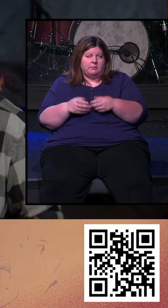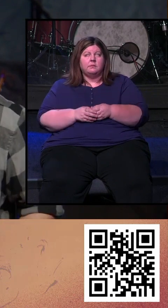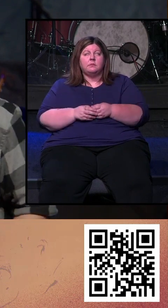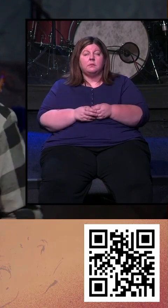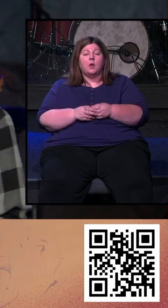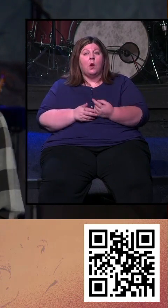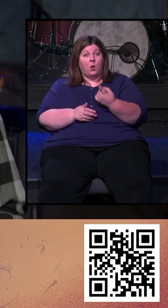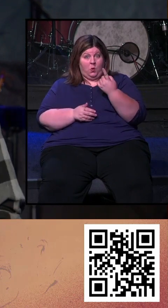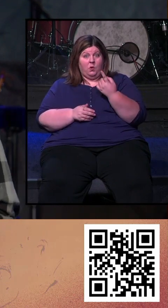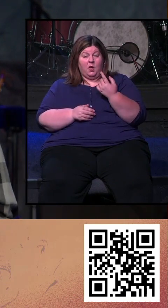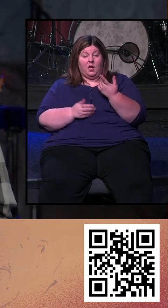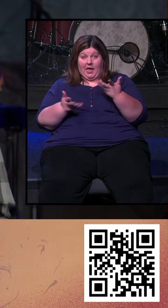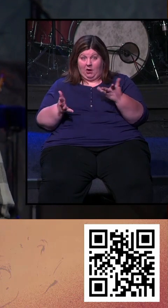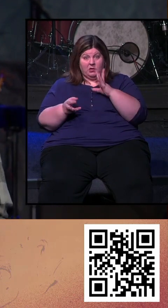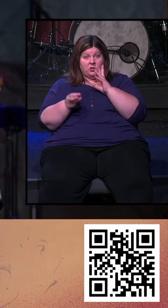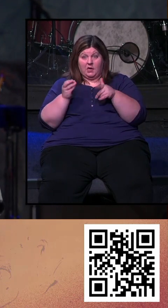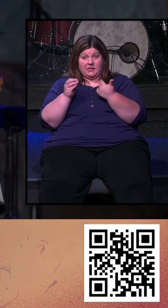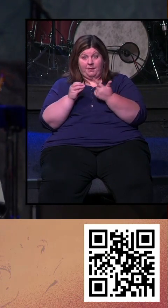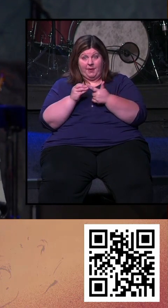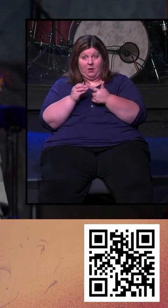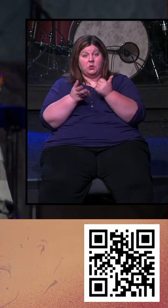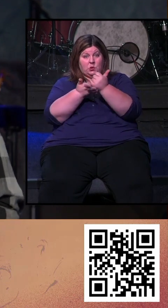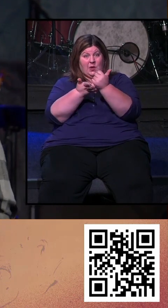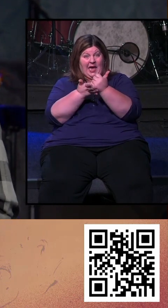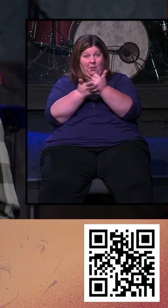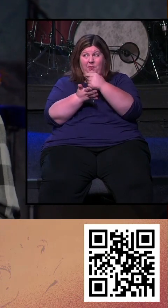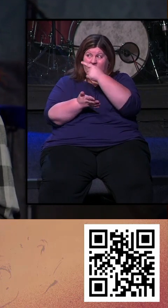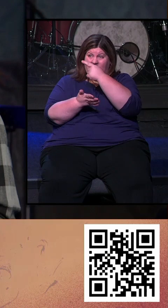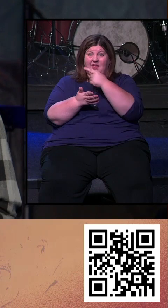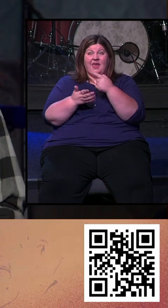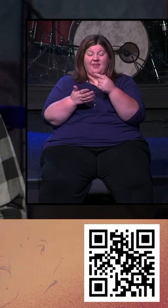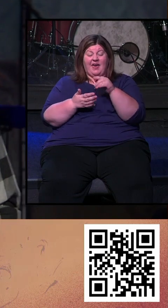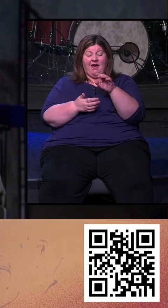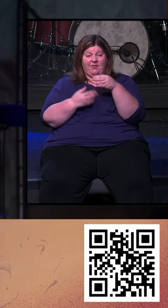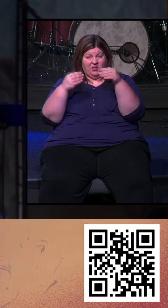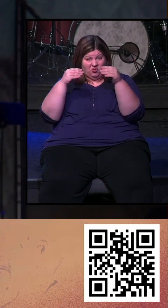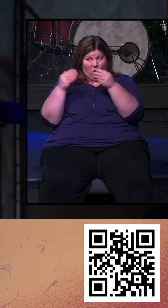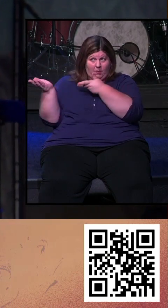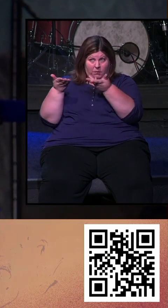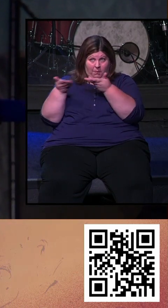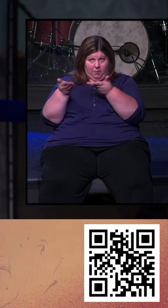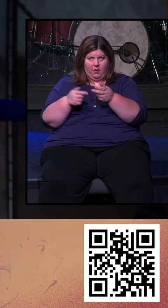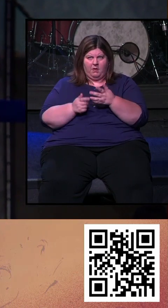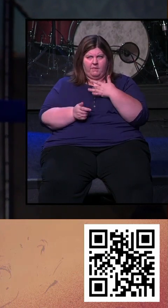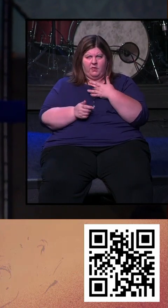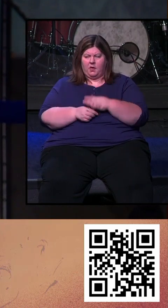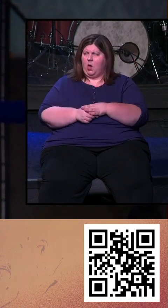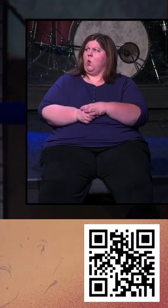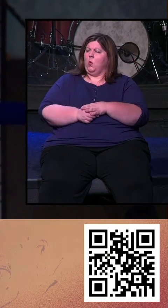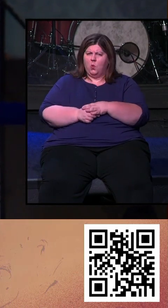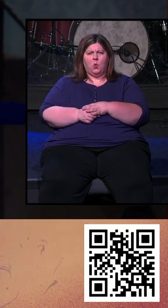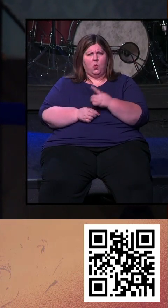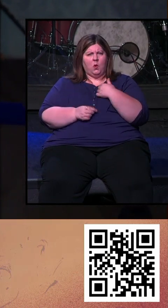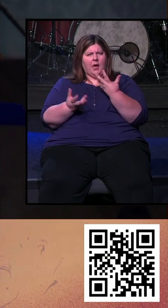And one of them today, I mean, I already talked about it, would be our essential store. If that moves you, if that moves your heart, if you go, man, I would like to